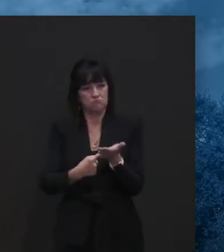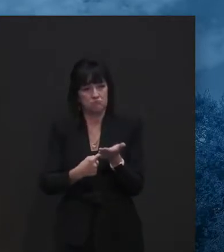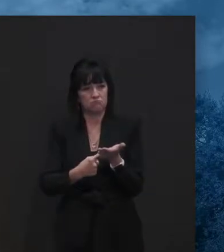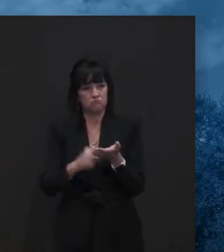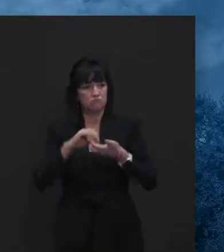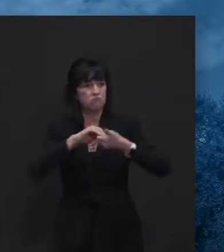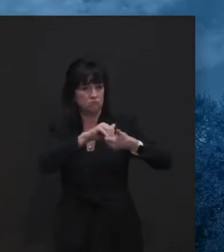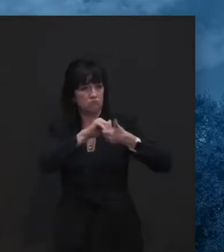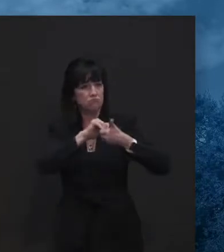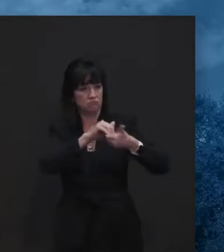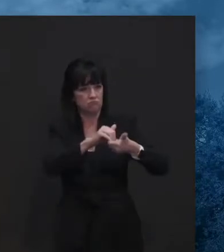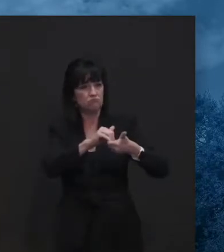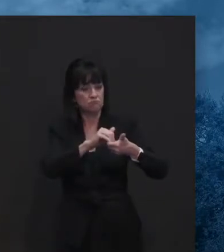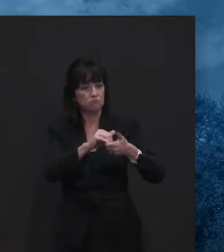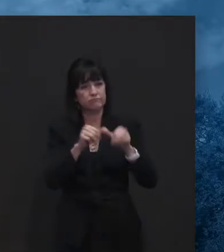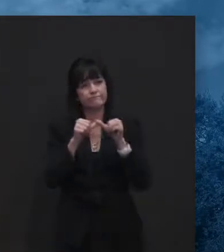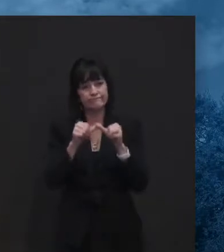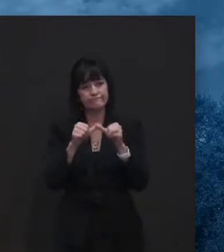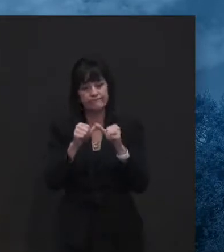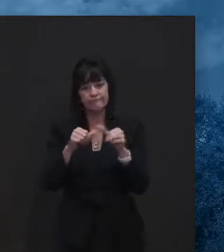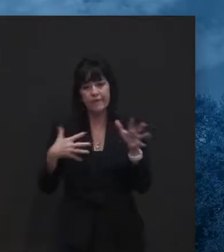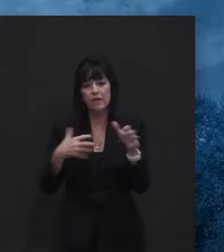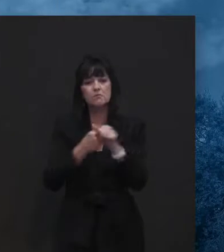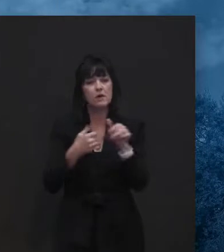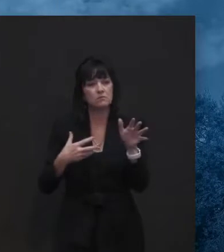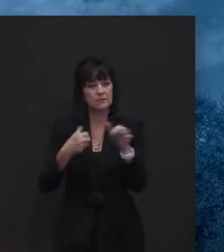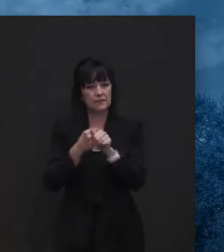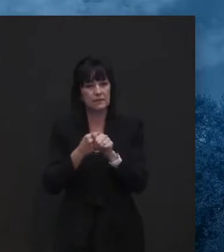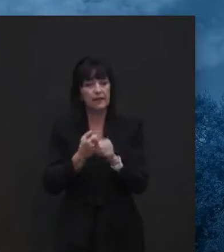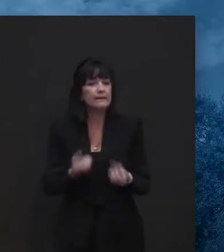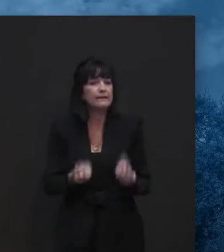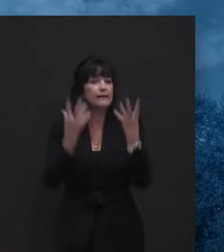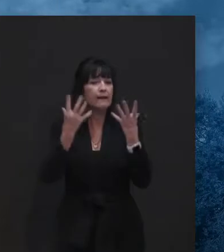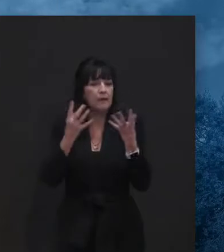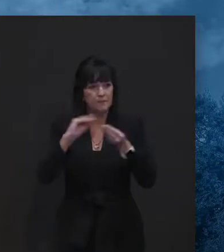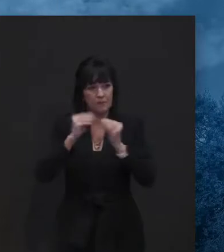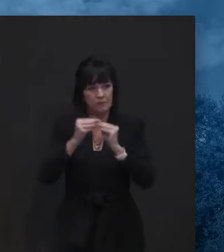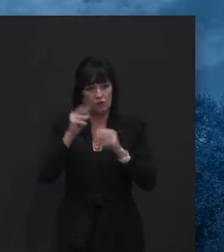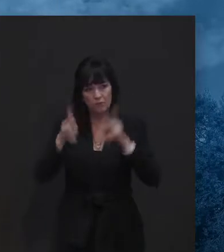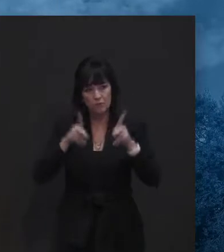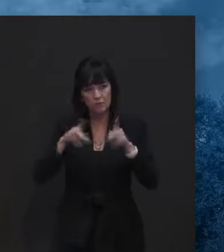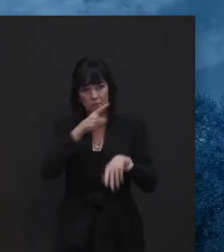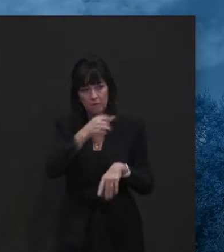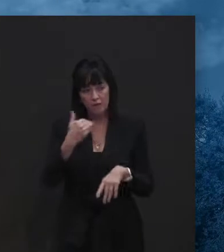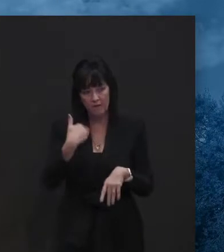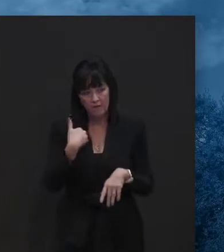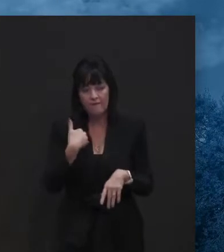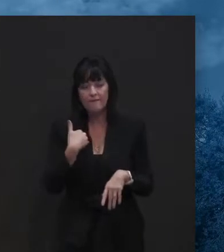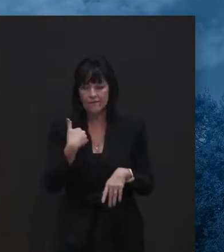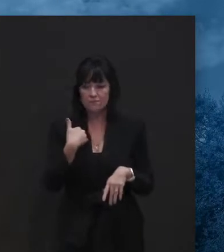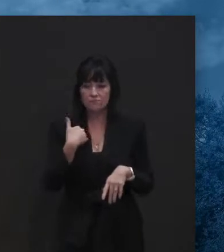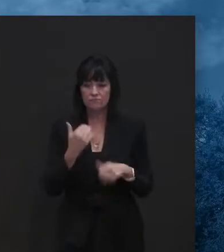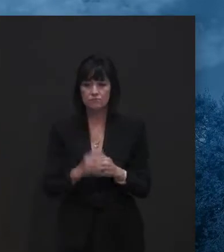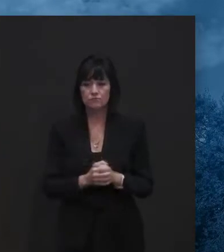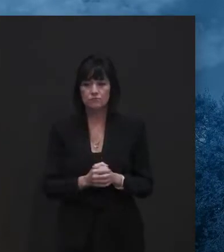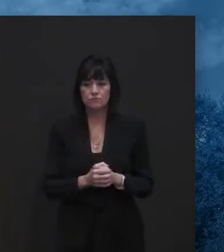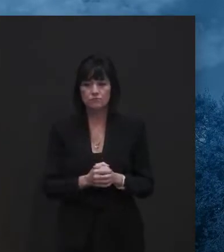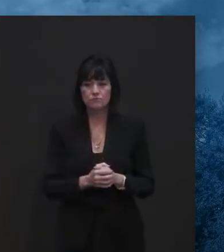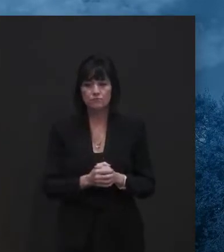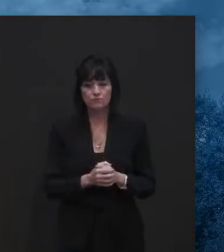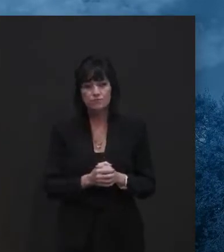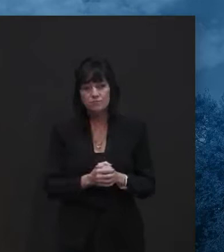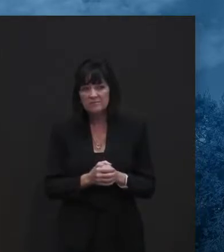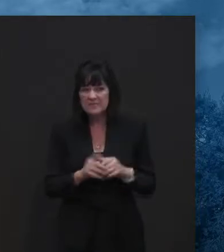nature of the patients that they have in their emergency rooms and in their critical care units. so, uh, uh,